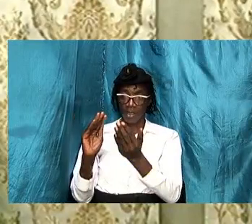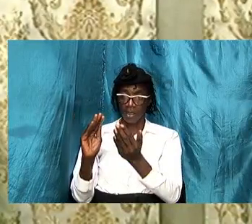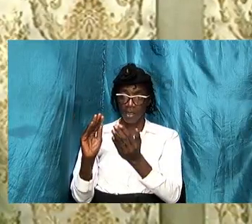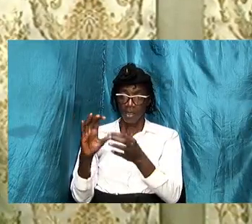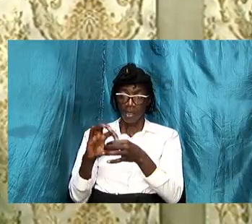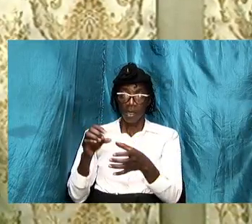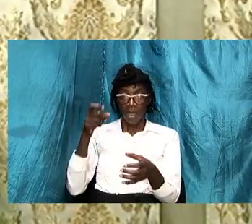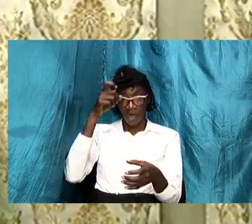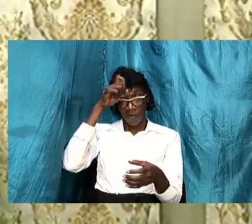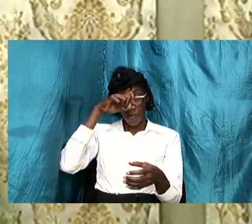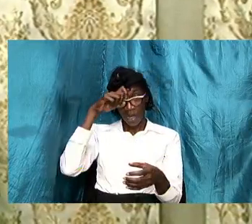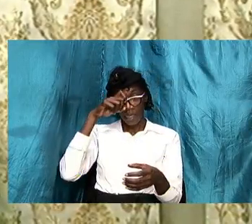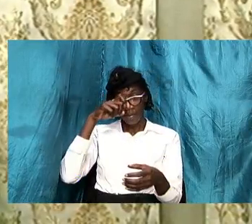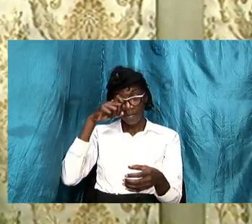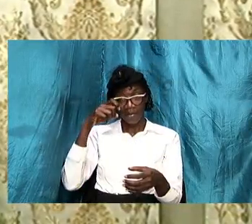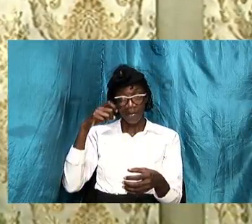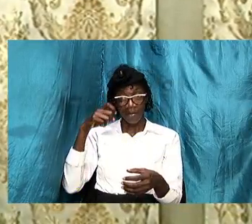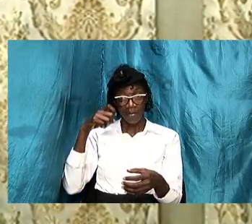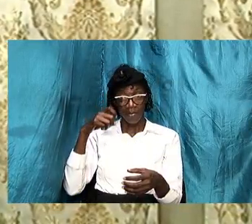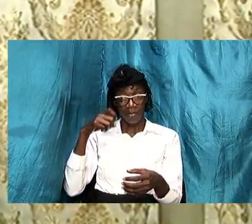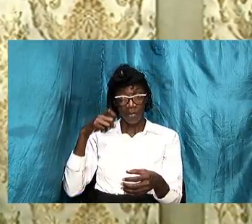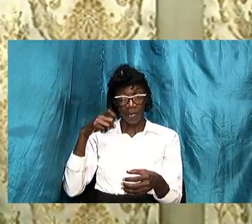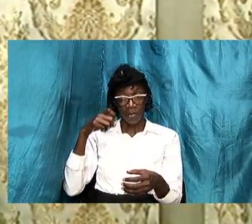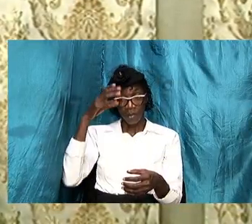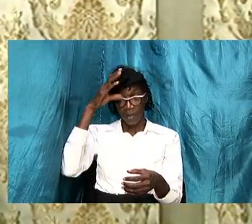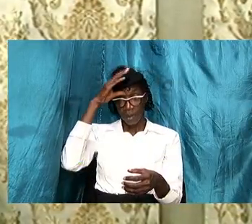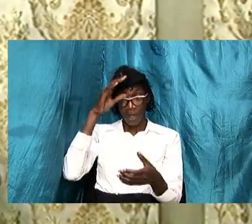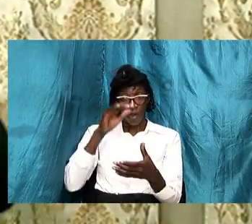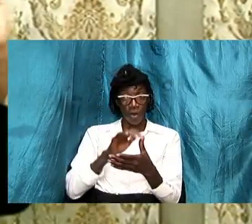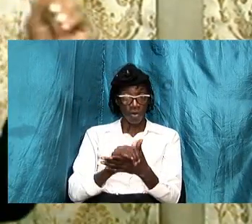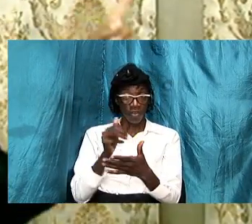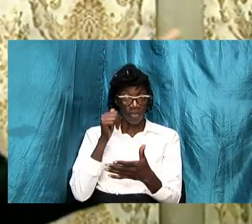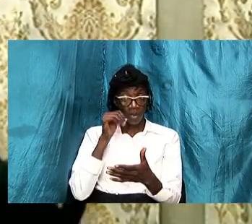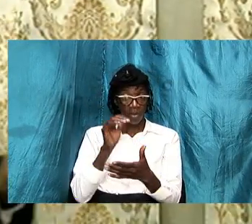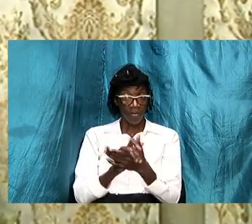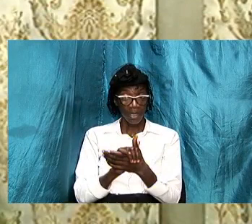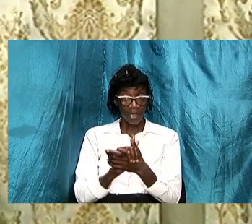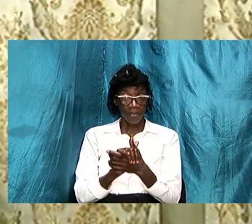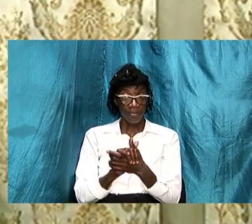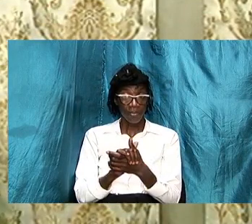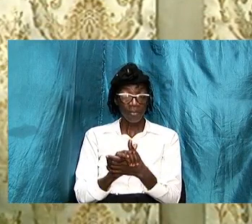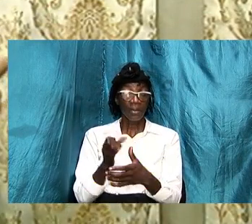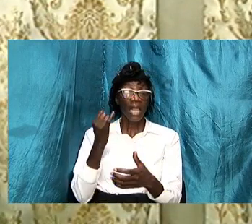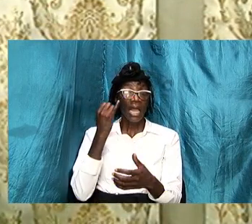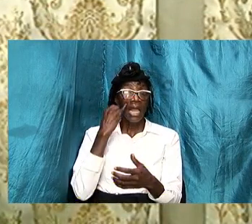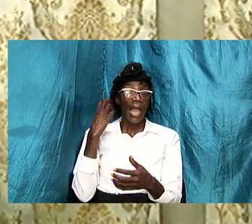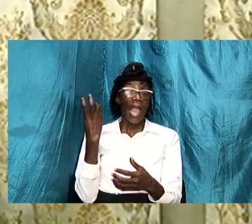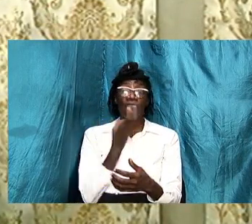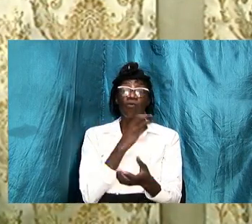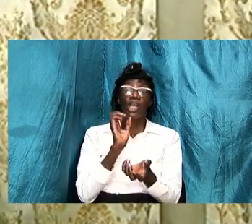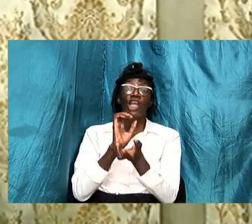and husbands wives if we circumvent the word